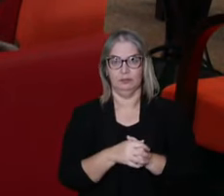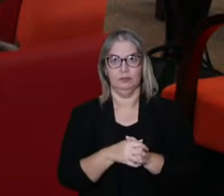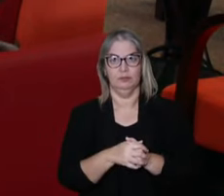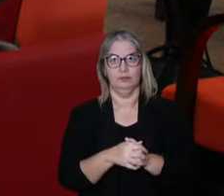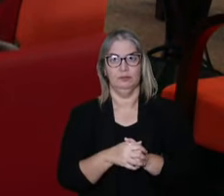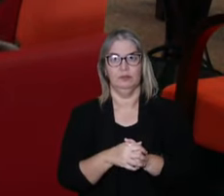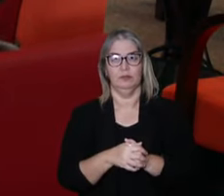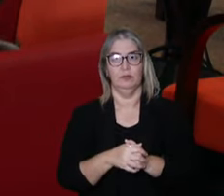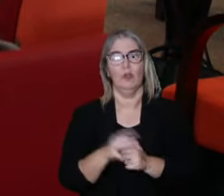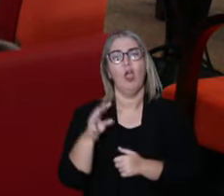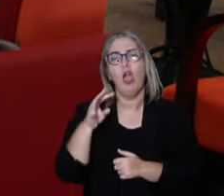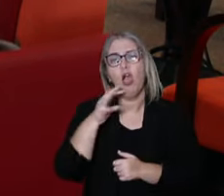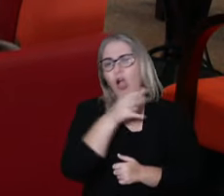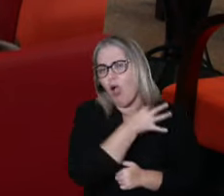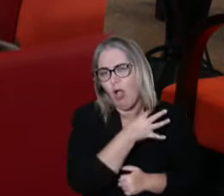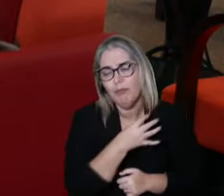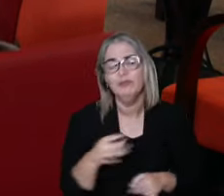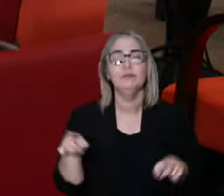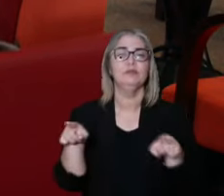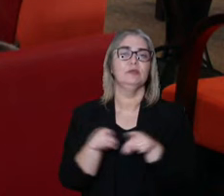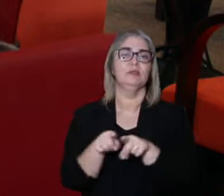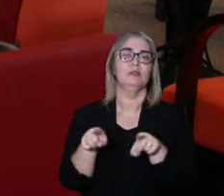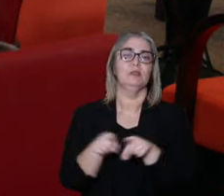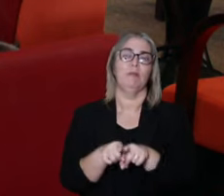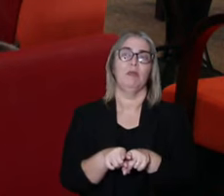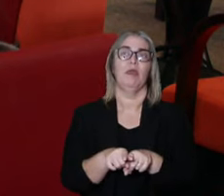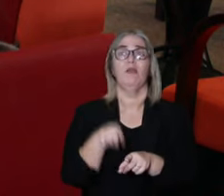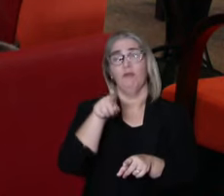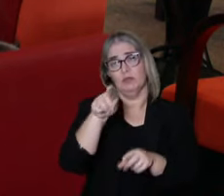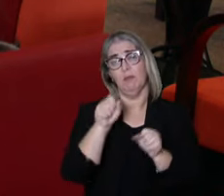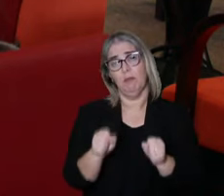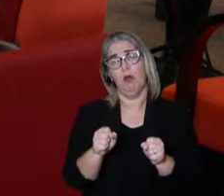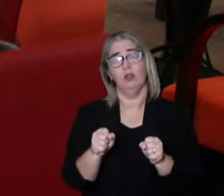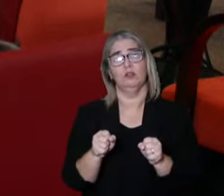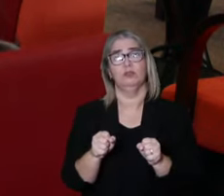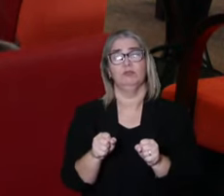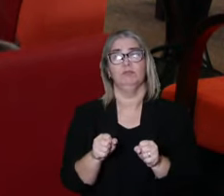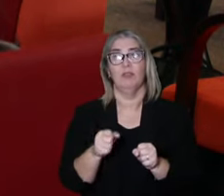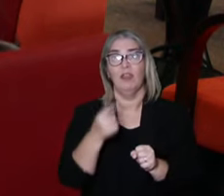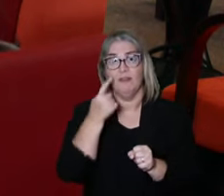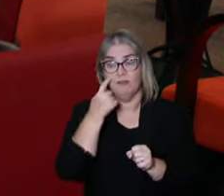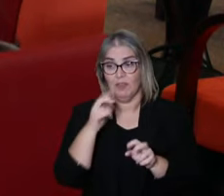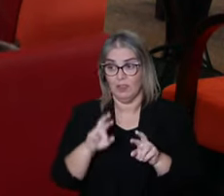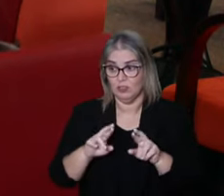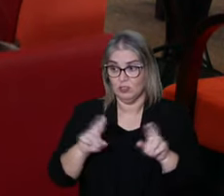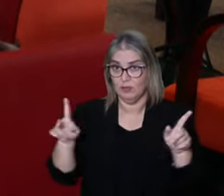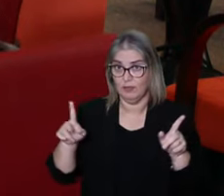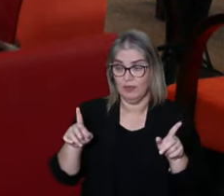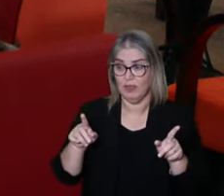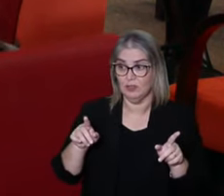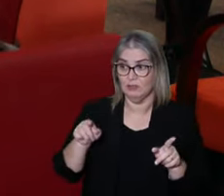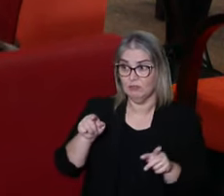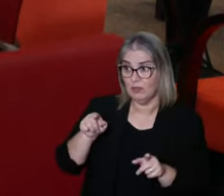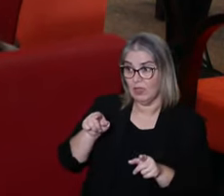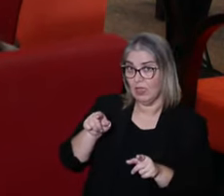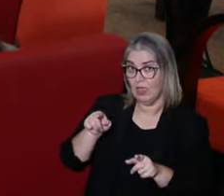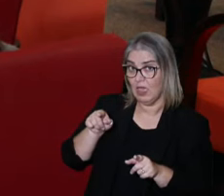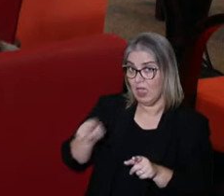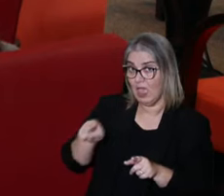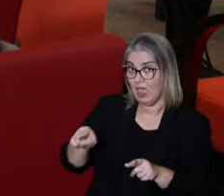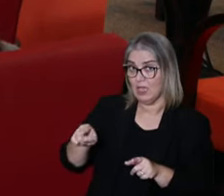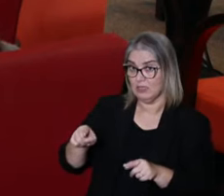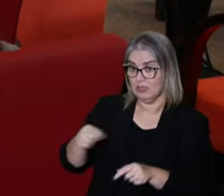obviously, we can make a differentiation between